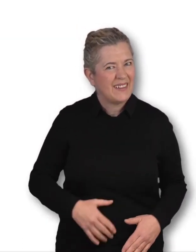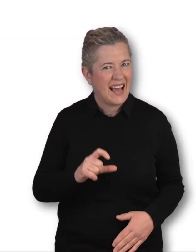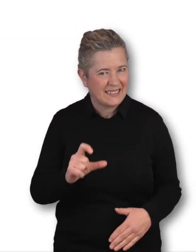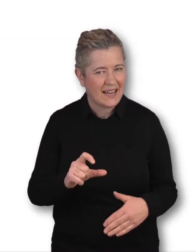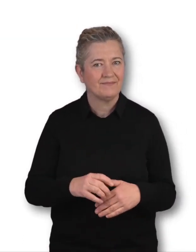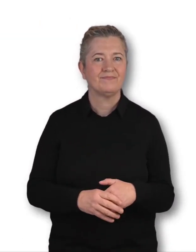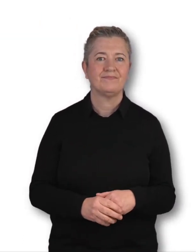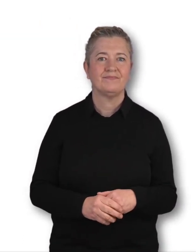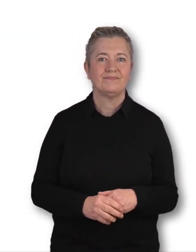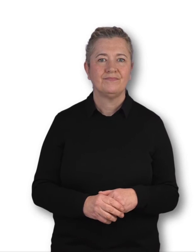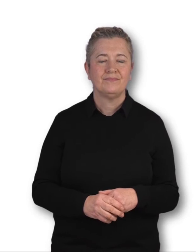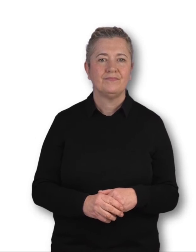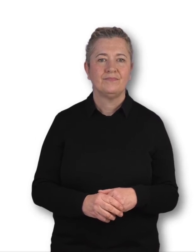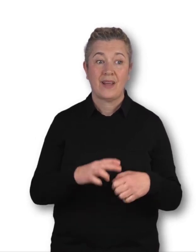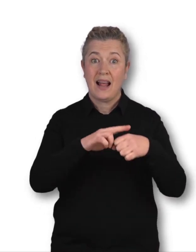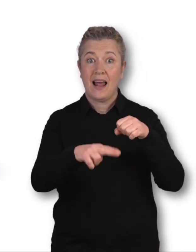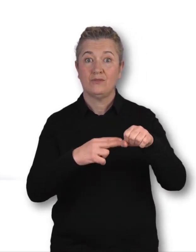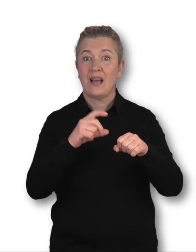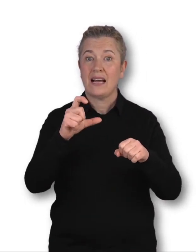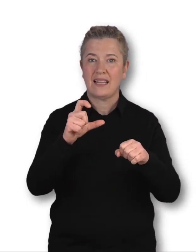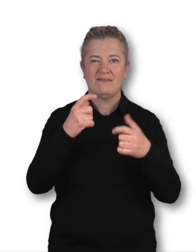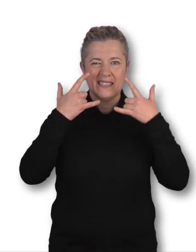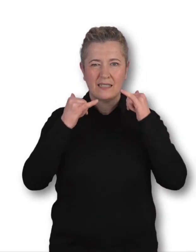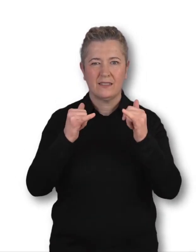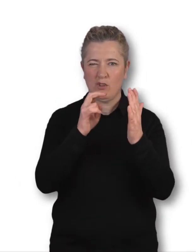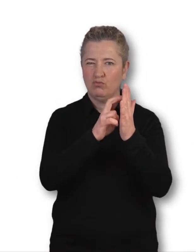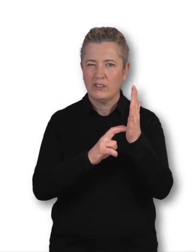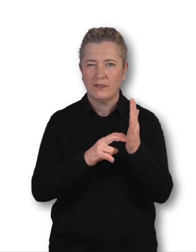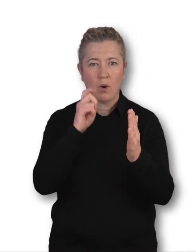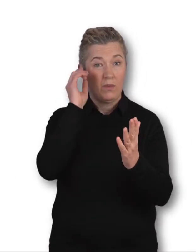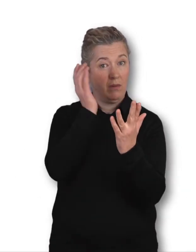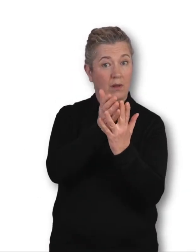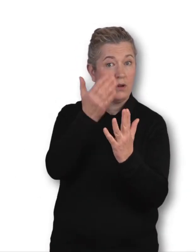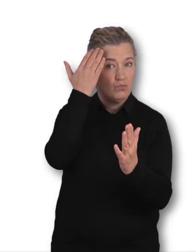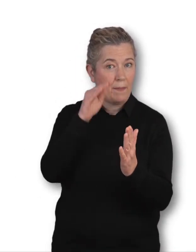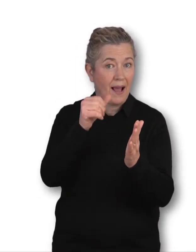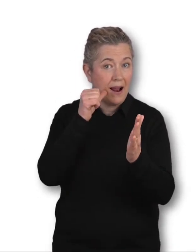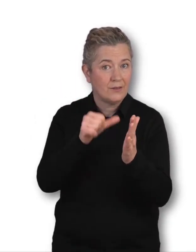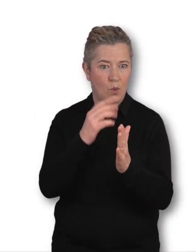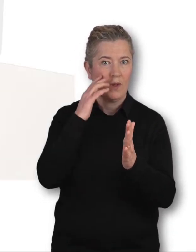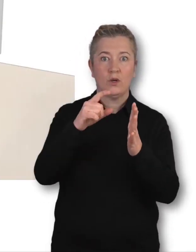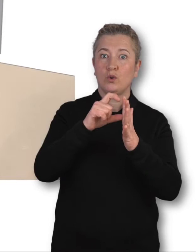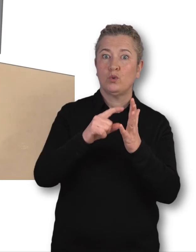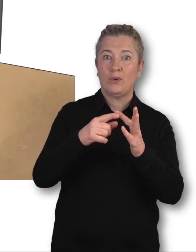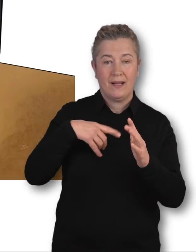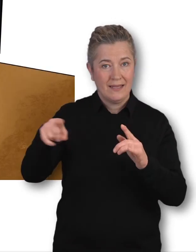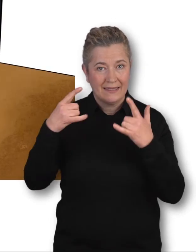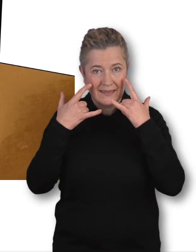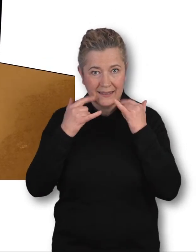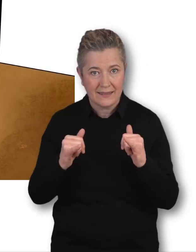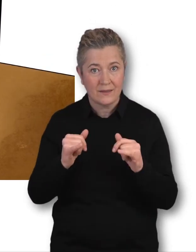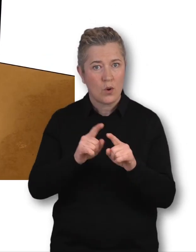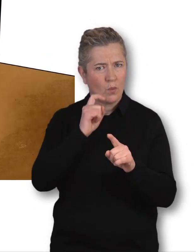The National Cancer Screening Register will send you a reminder letter when you are due to screen. You can also ask your